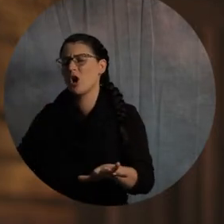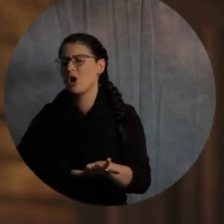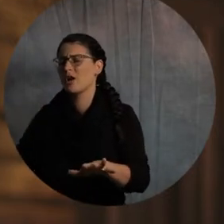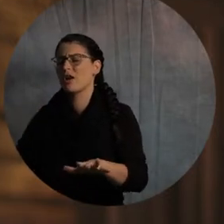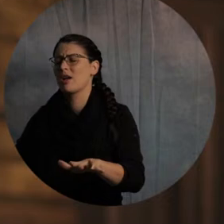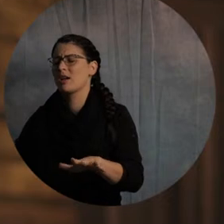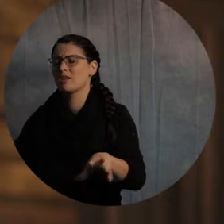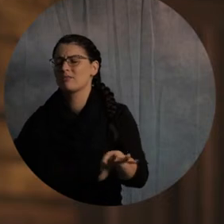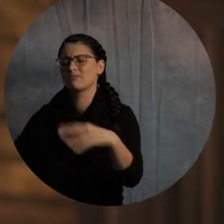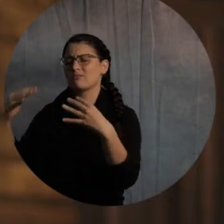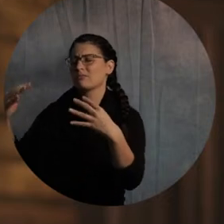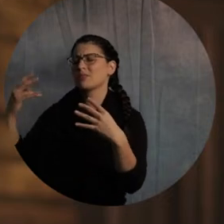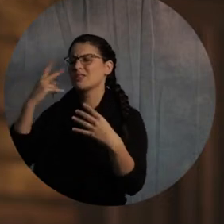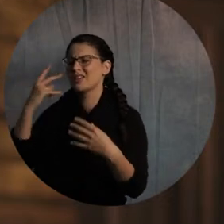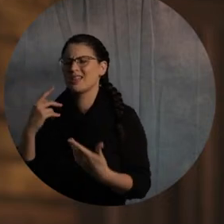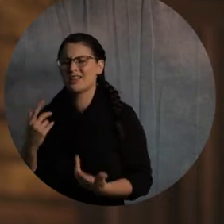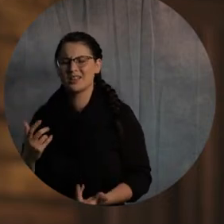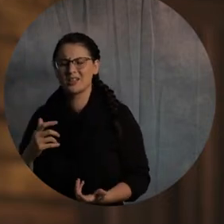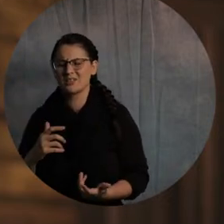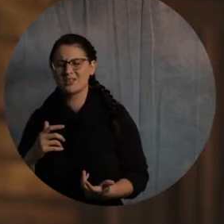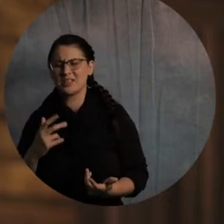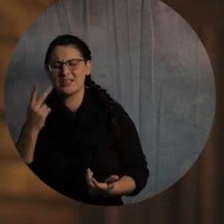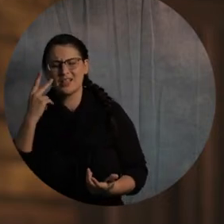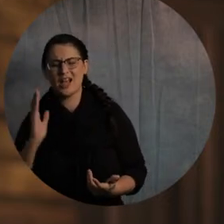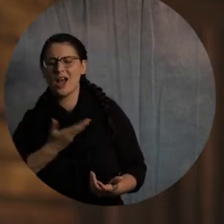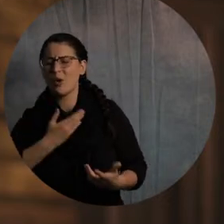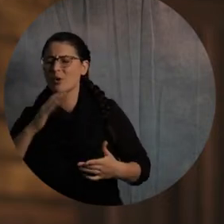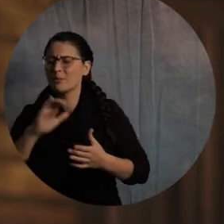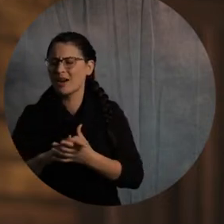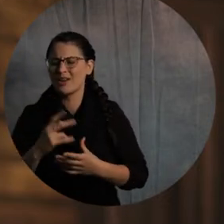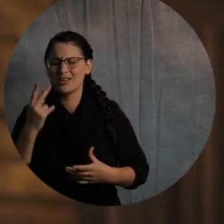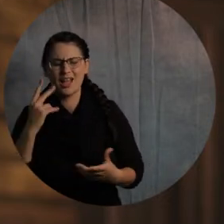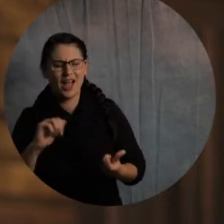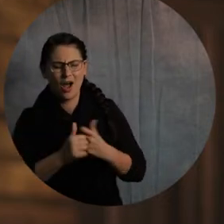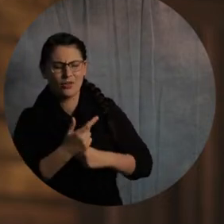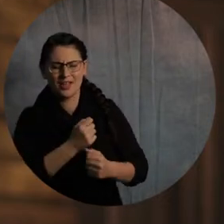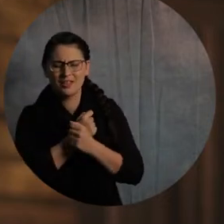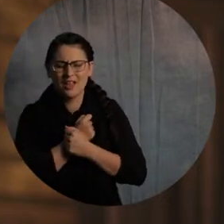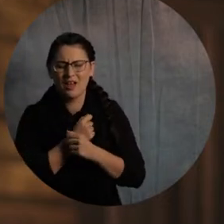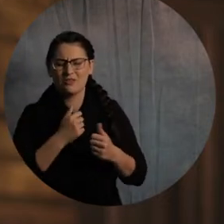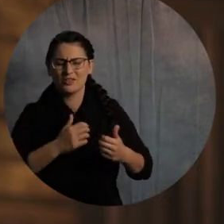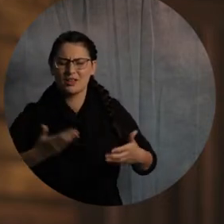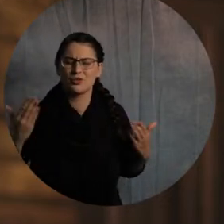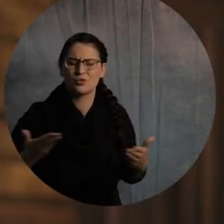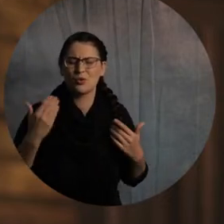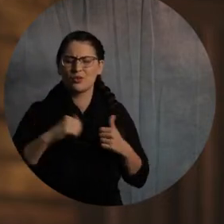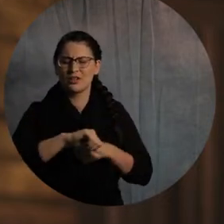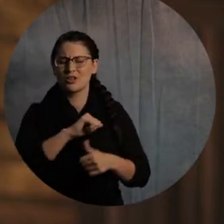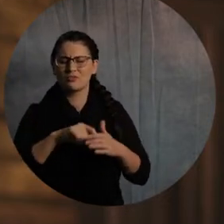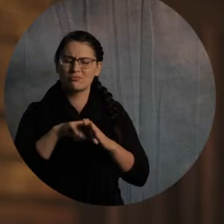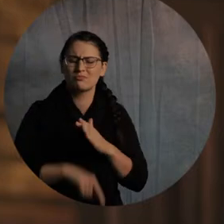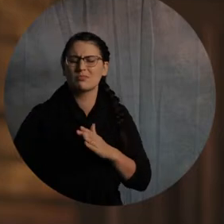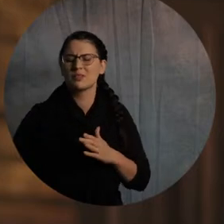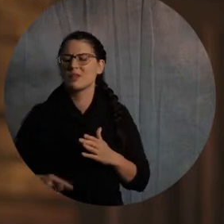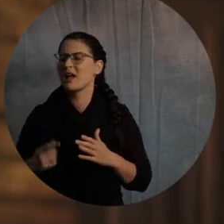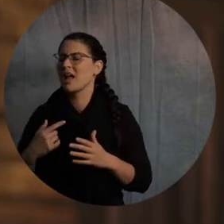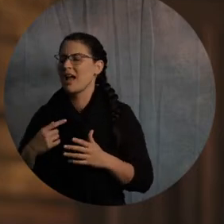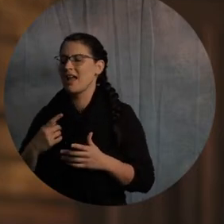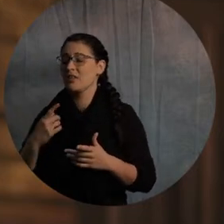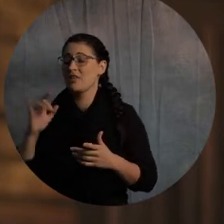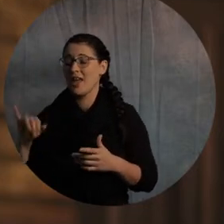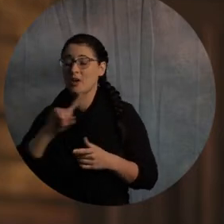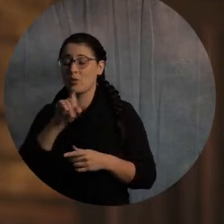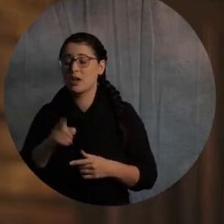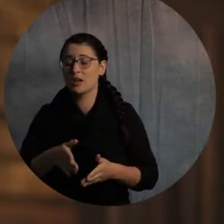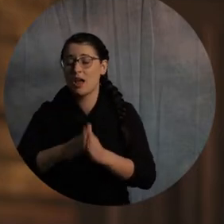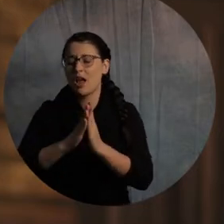world can a man and a woman know one another with such joy and depth. And, Lord, when they ask that question, I pray they'll find you.